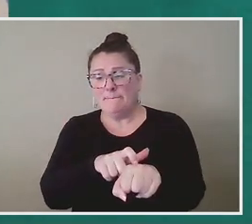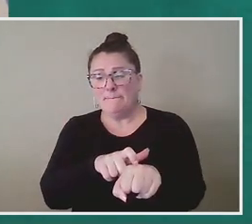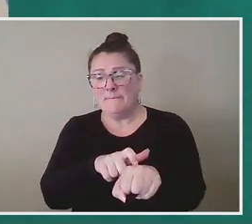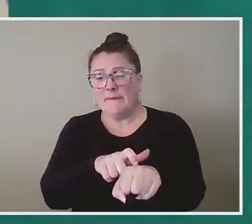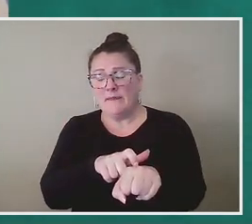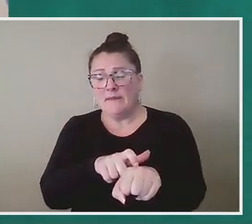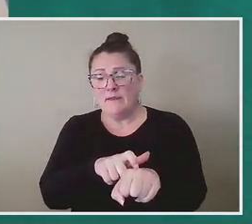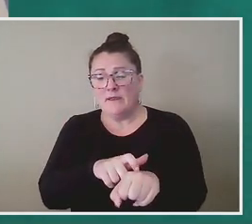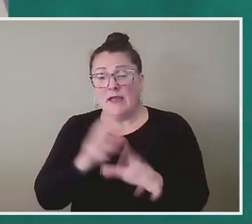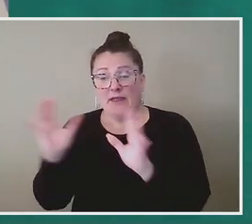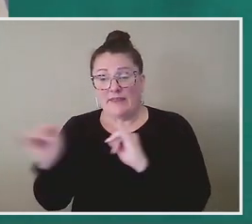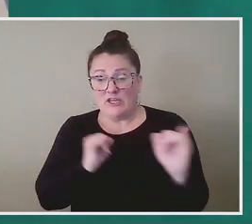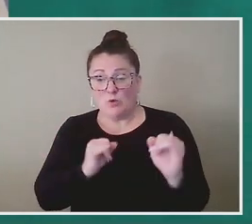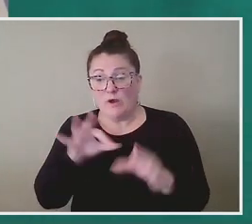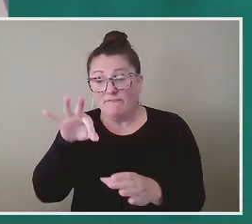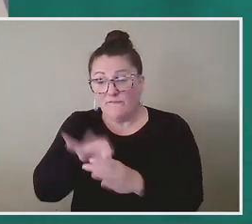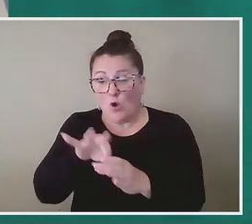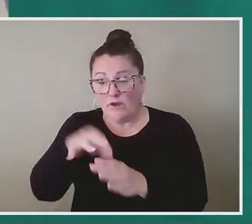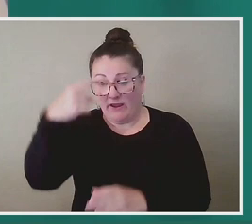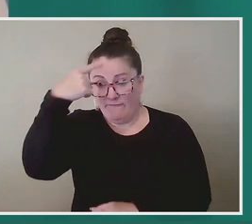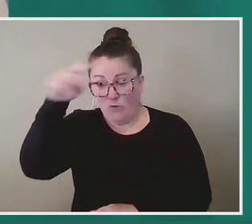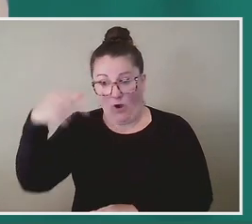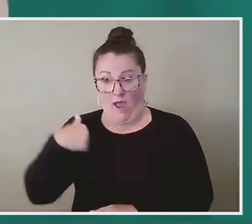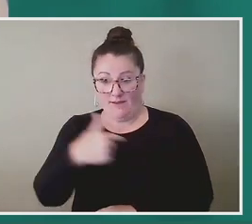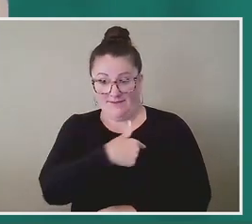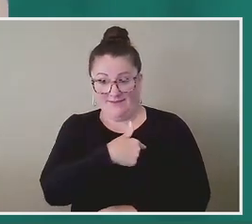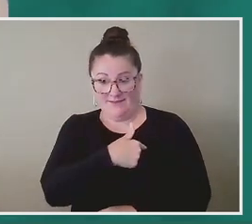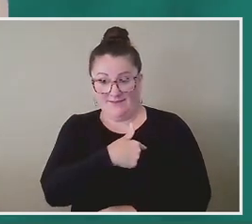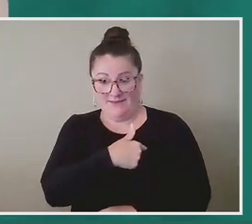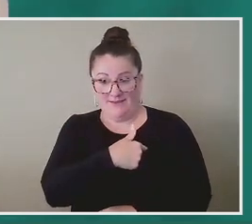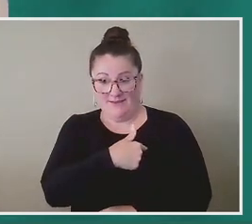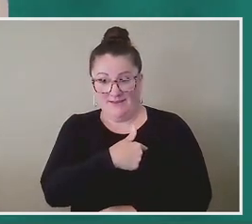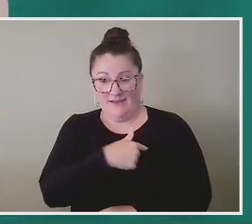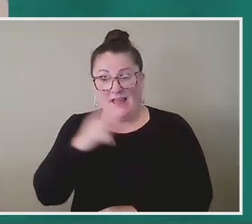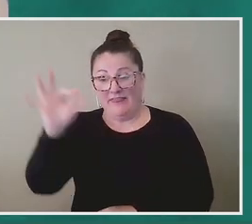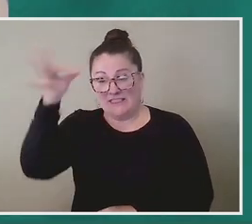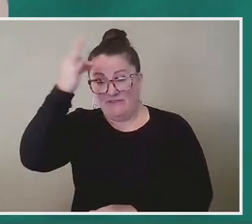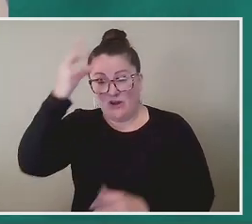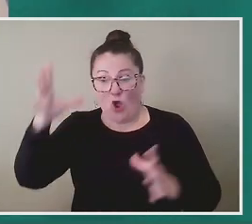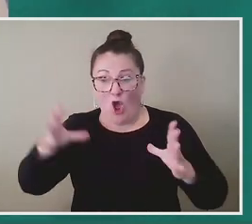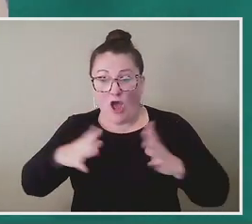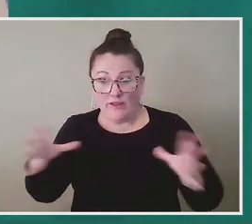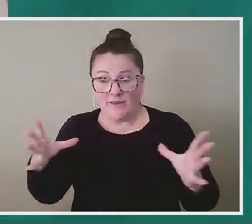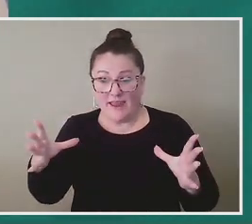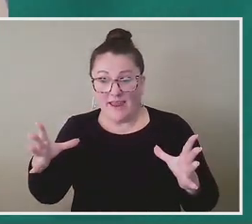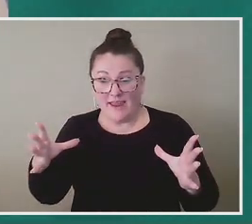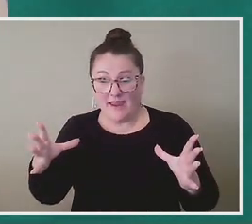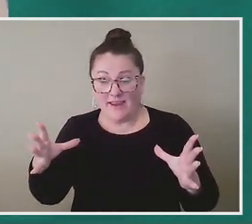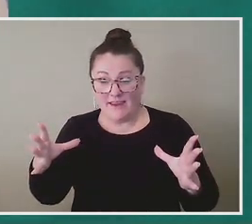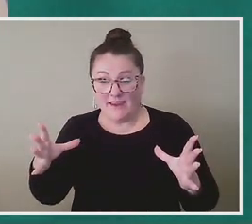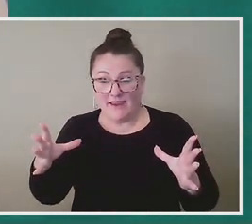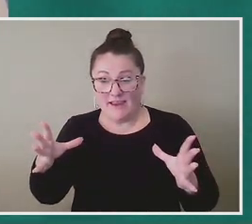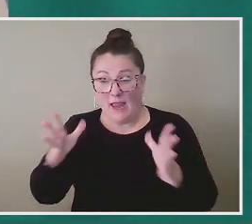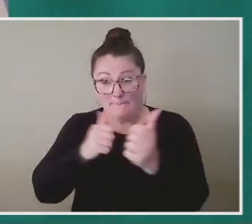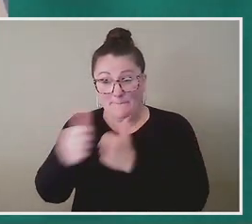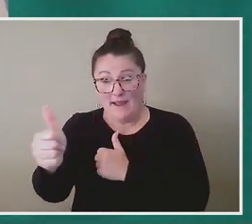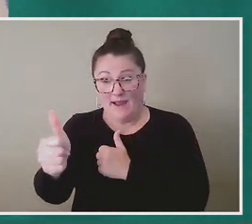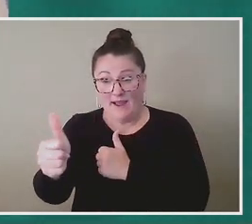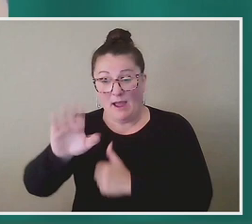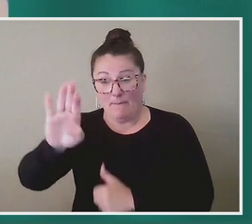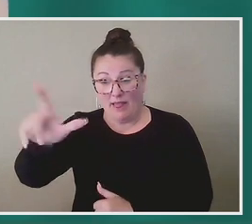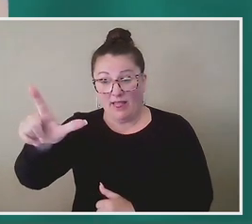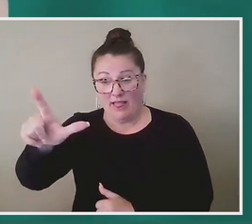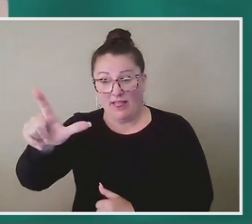individuals voting for us, uh, for this, for this federal holiday passage of that, that bill, uh, not